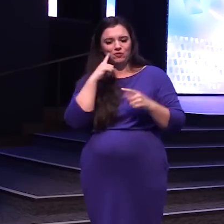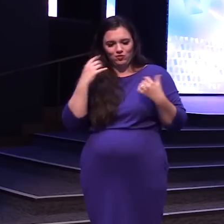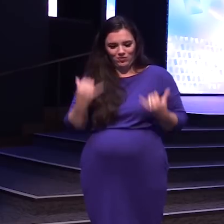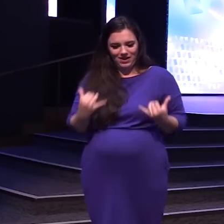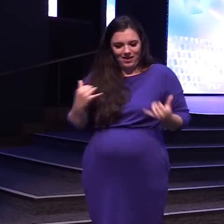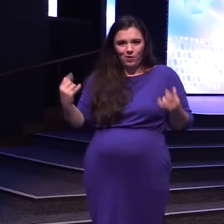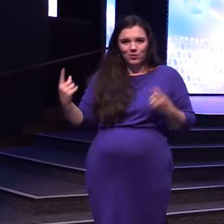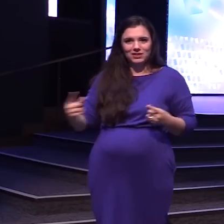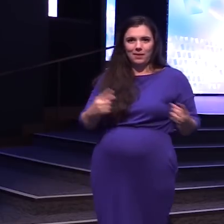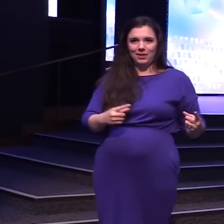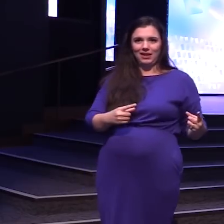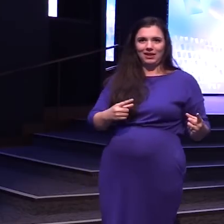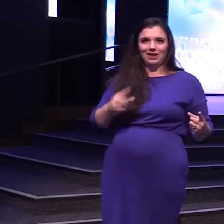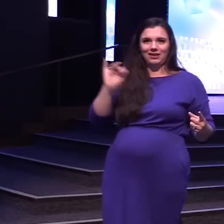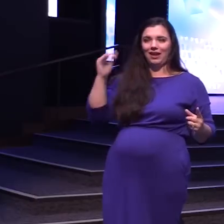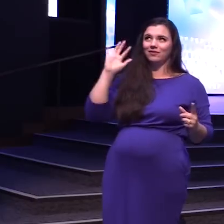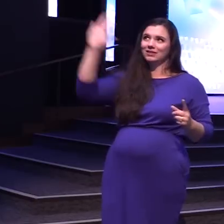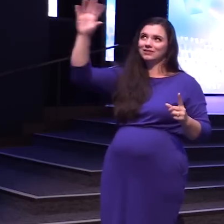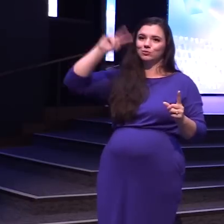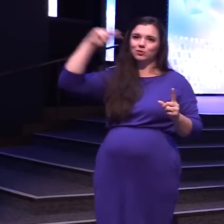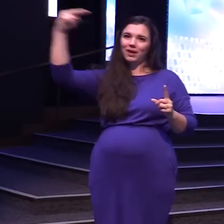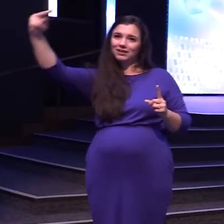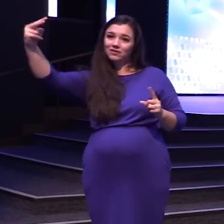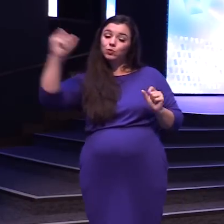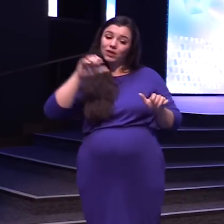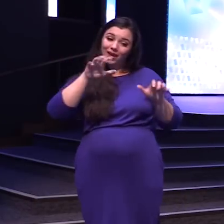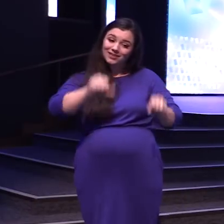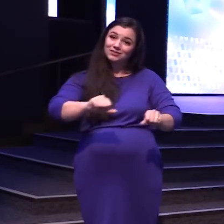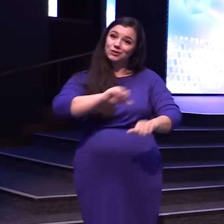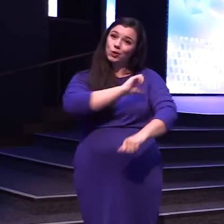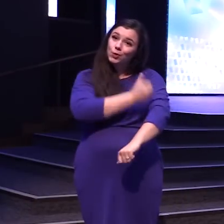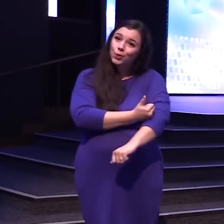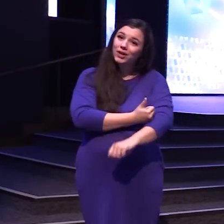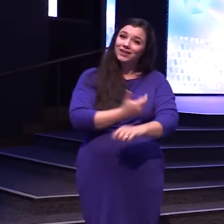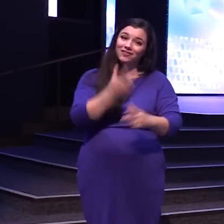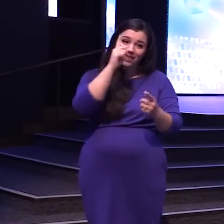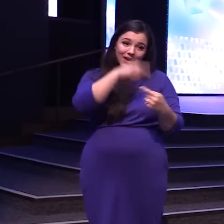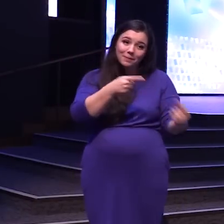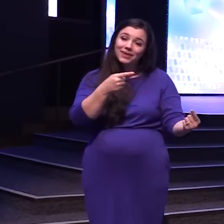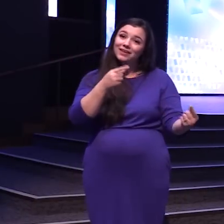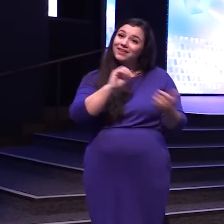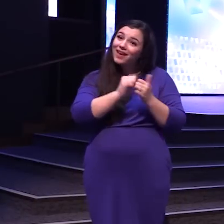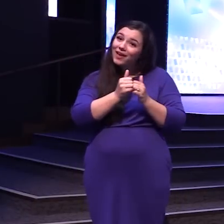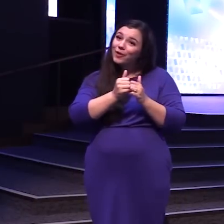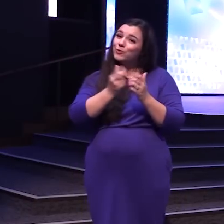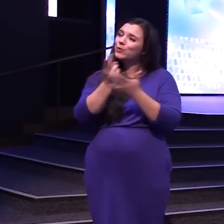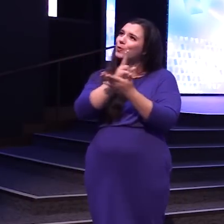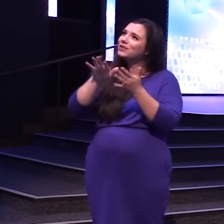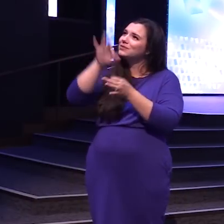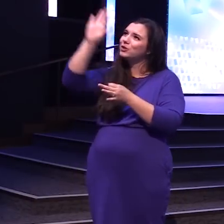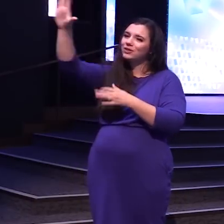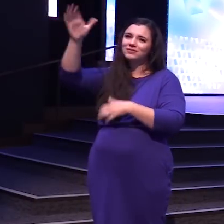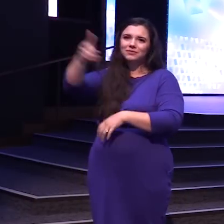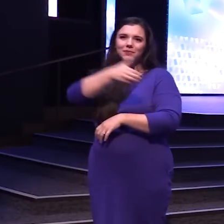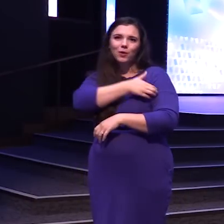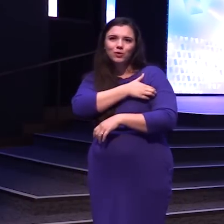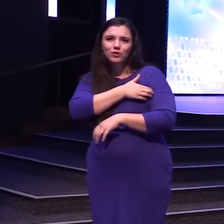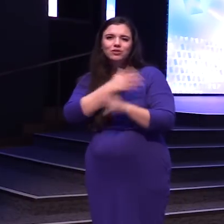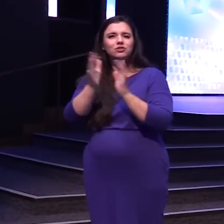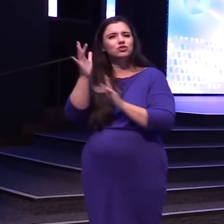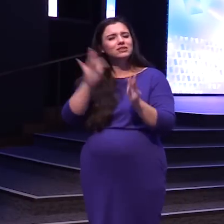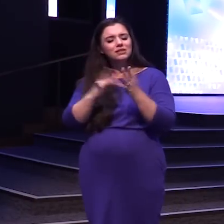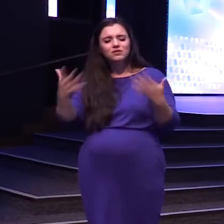We can take Authority over the enemy By the power Of the Holy Spirit Jesus has overcome